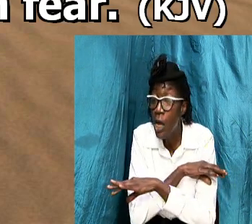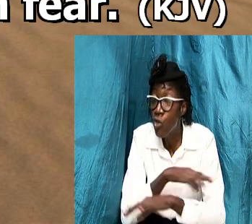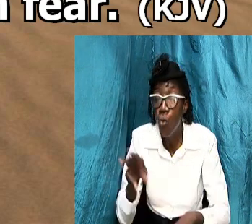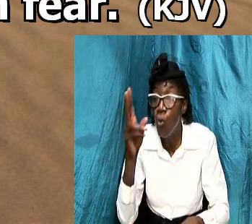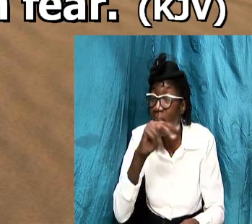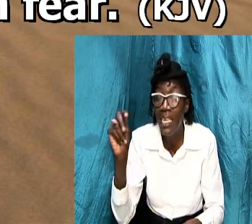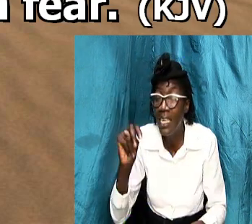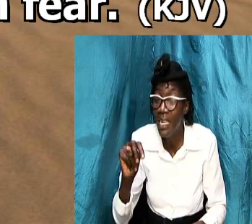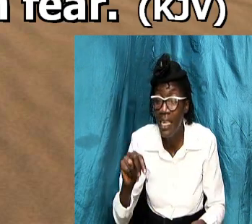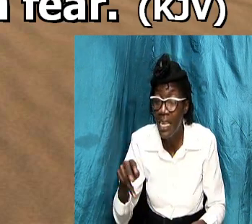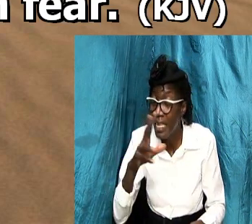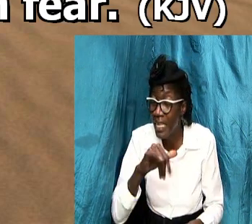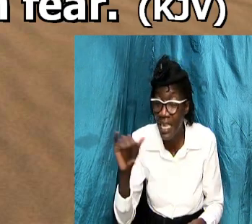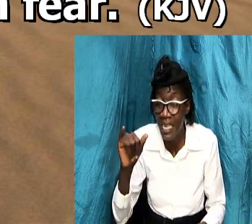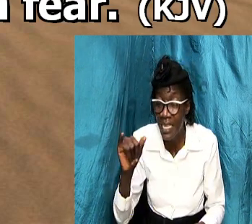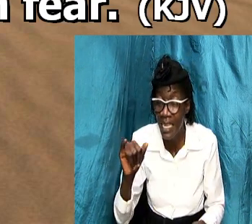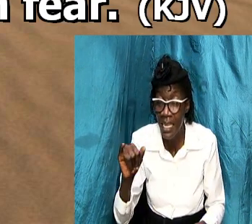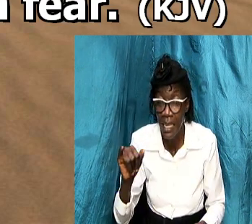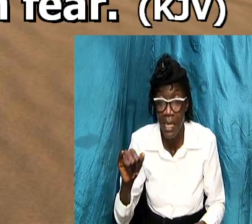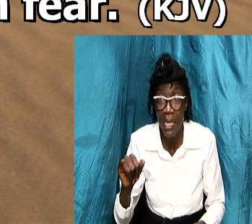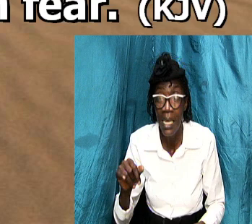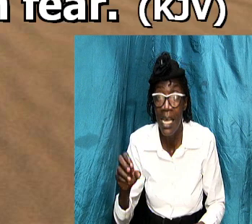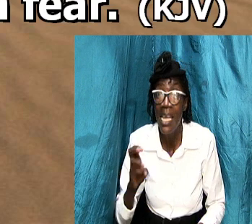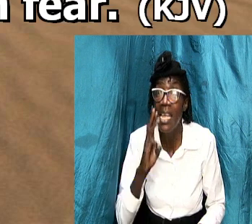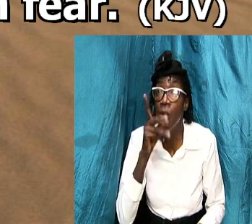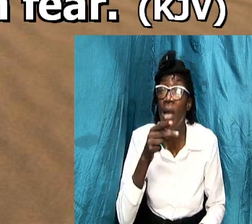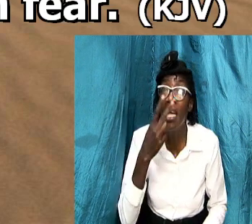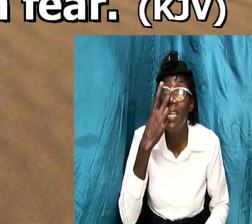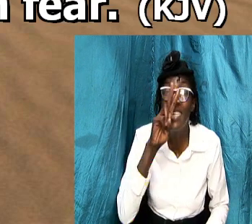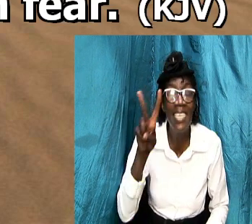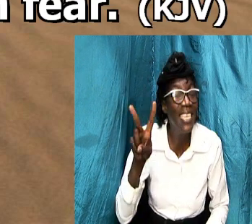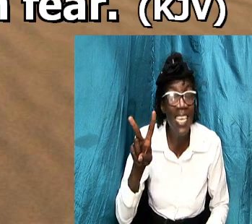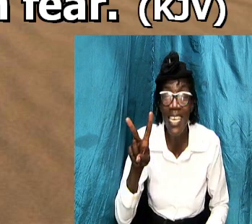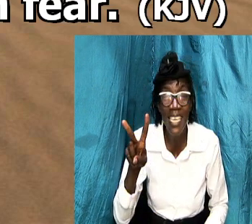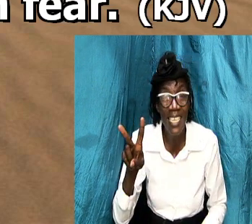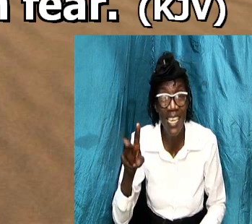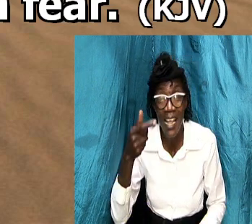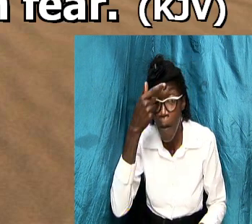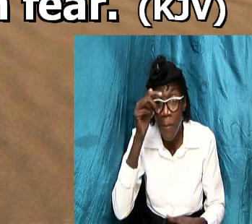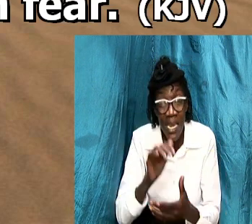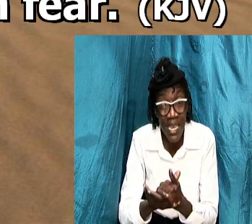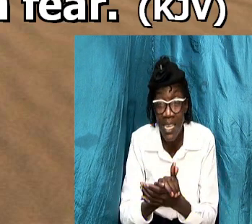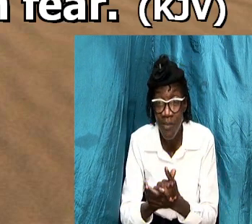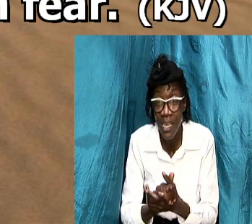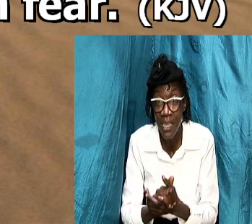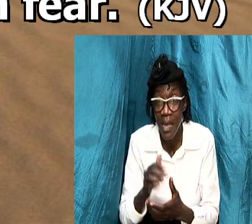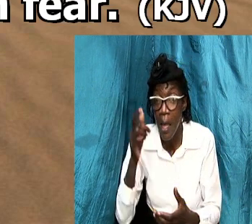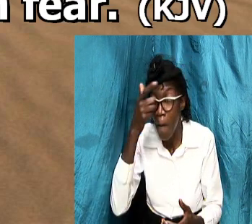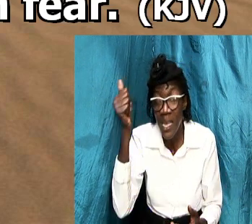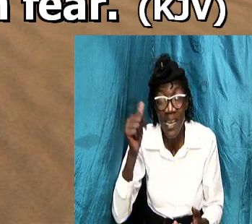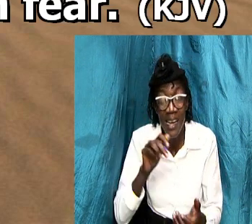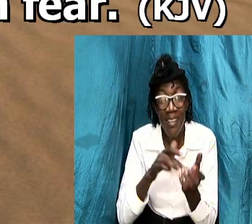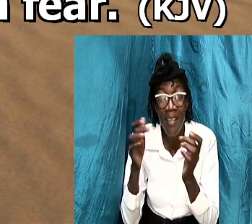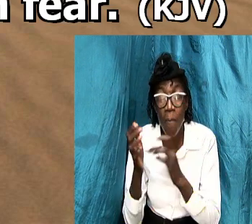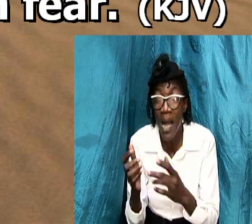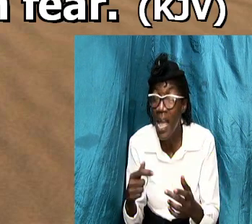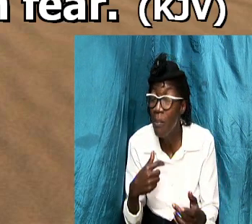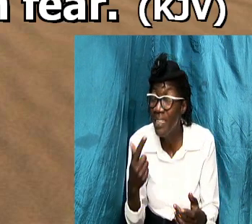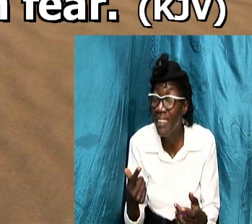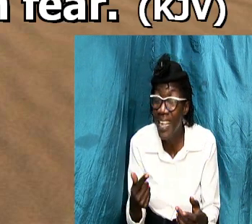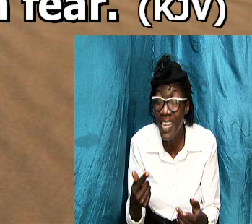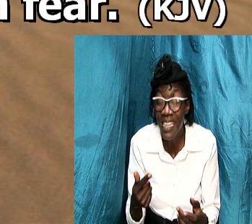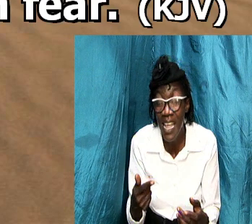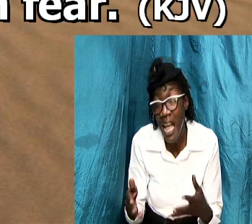manner risen he is going to see it believe it or not because the bible said and he might